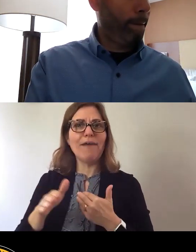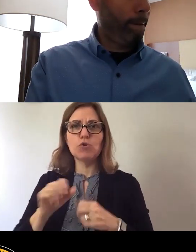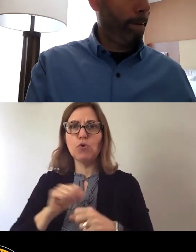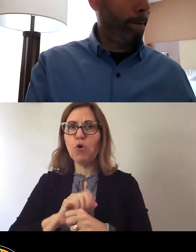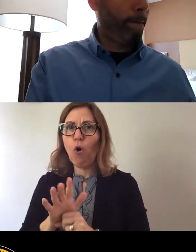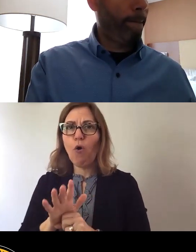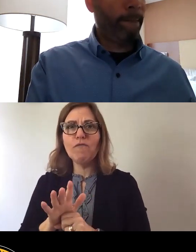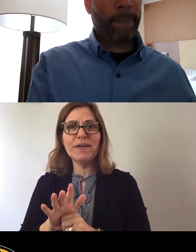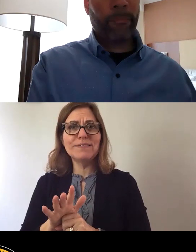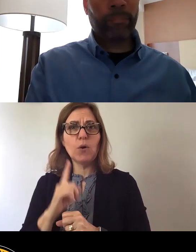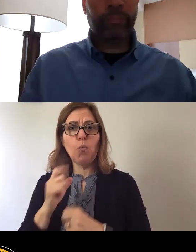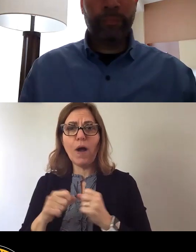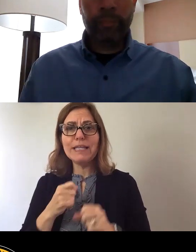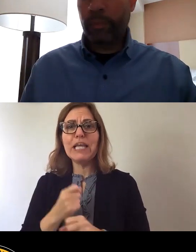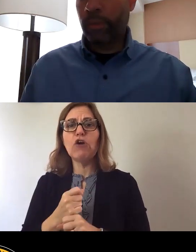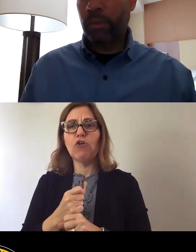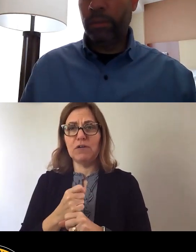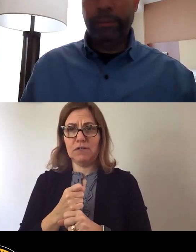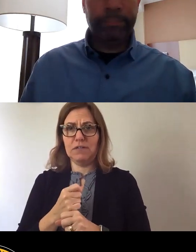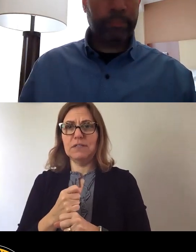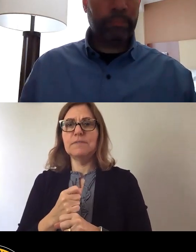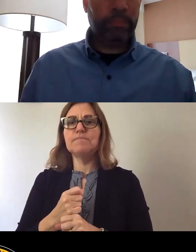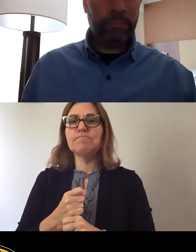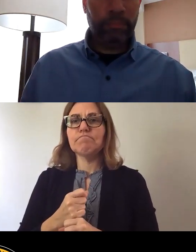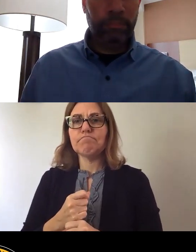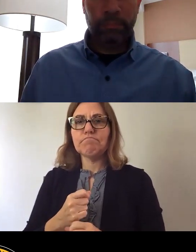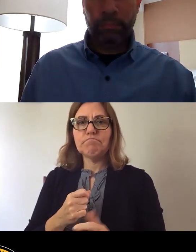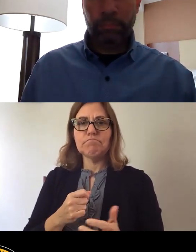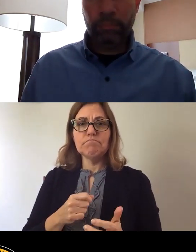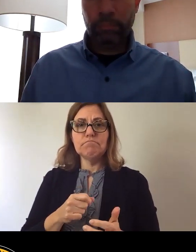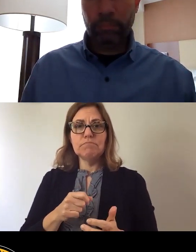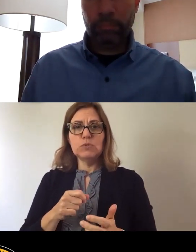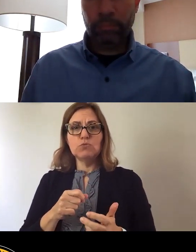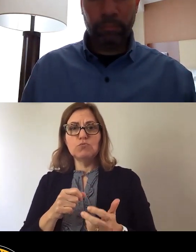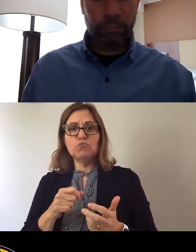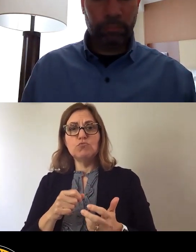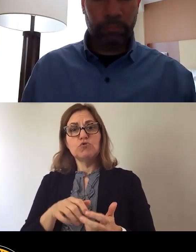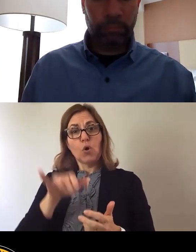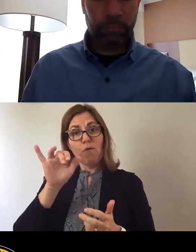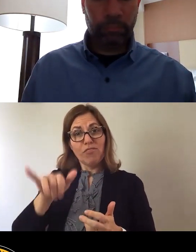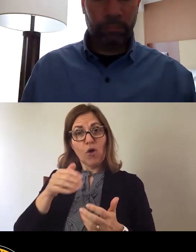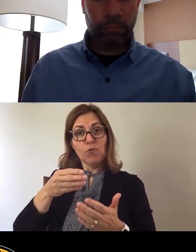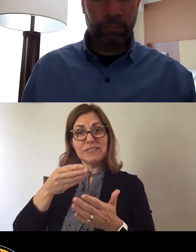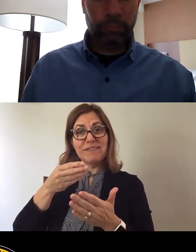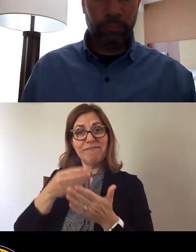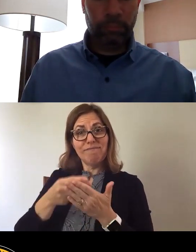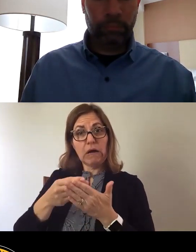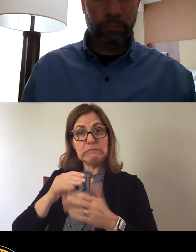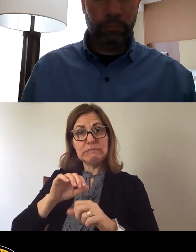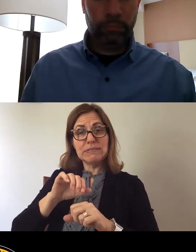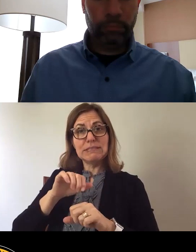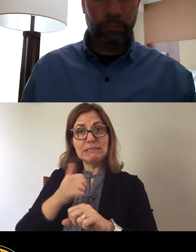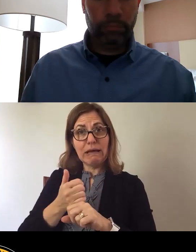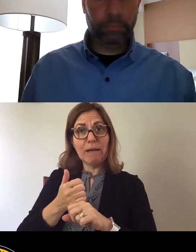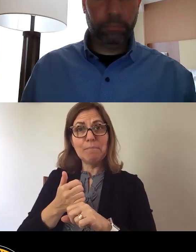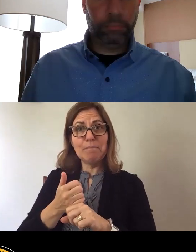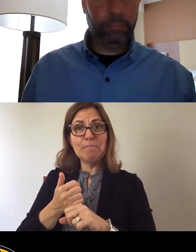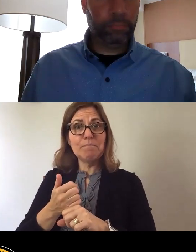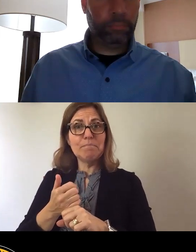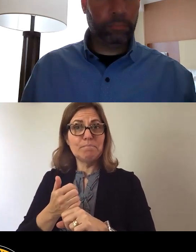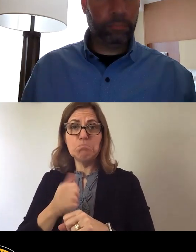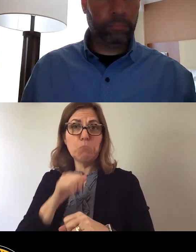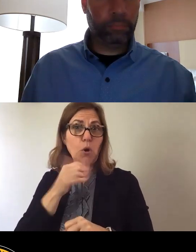those funds today or in the next week would not be a bad idea. What I would encourage Council to do